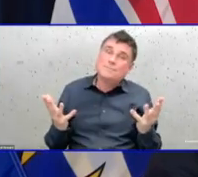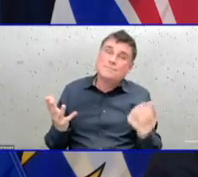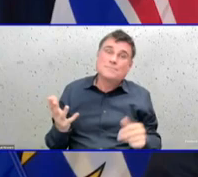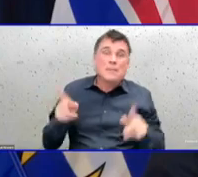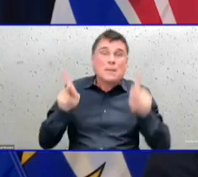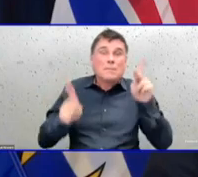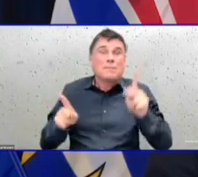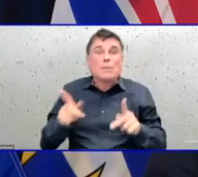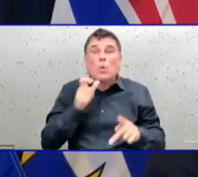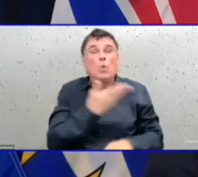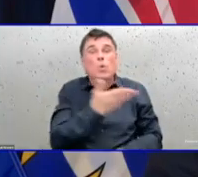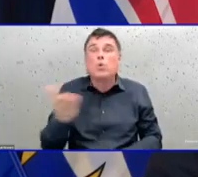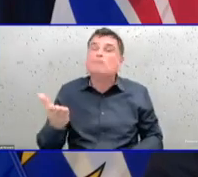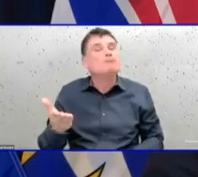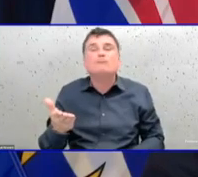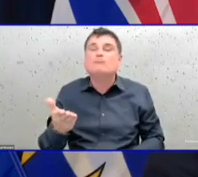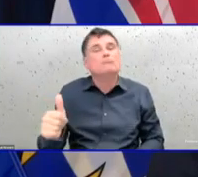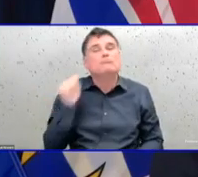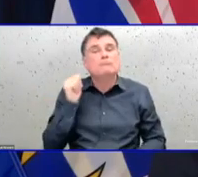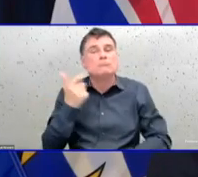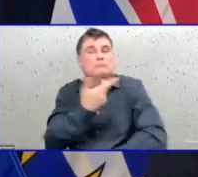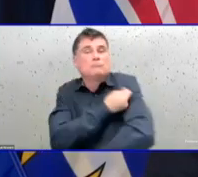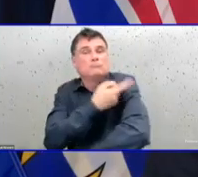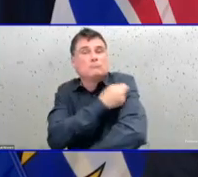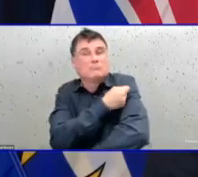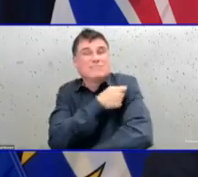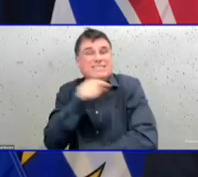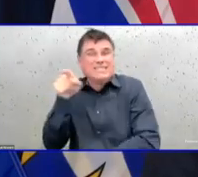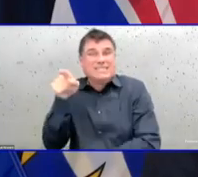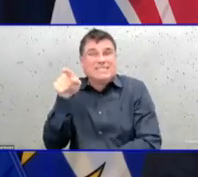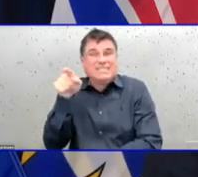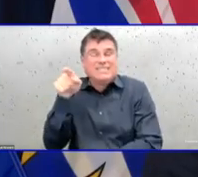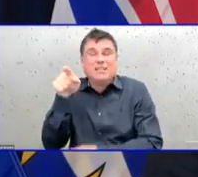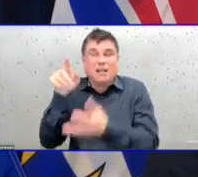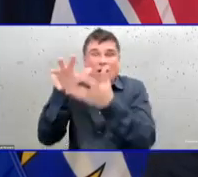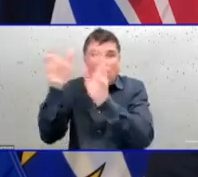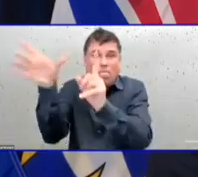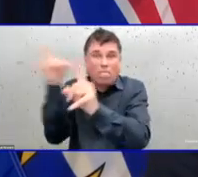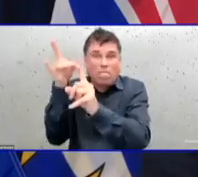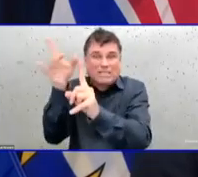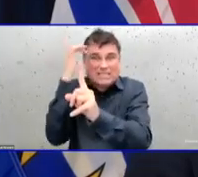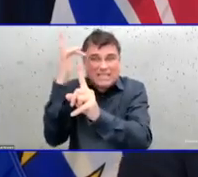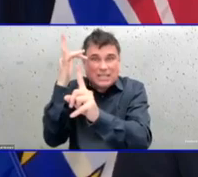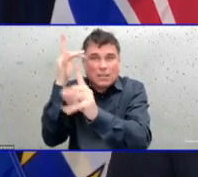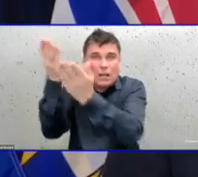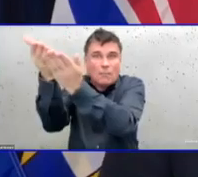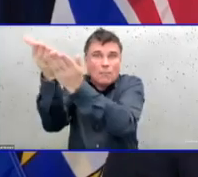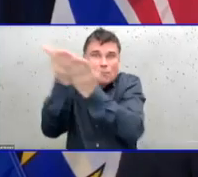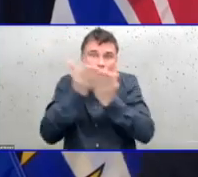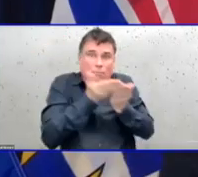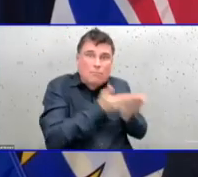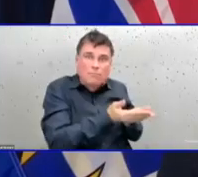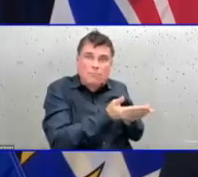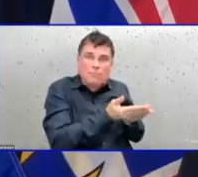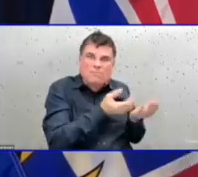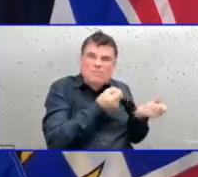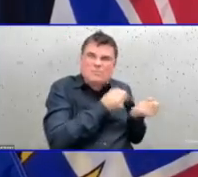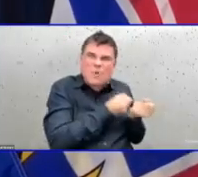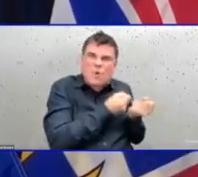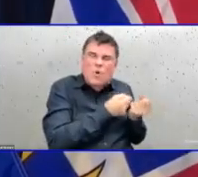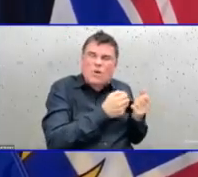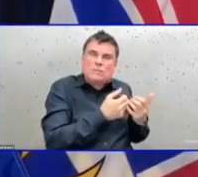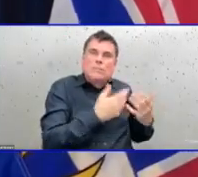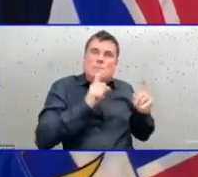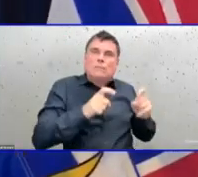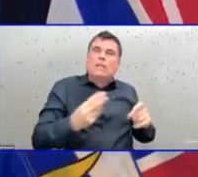It's time for everyone, everywhere in BC to get vaccinated against COVID-19. Thank you. We're happy to take your questions.